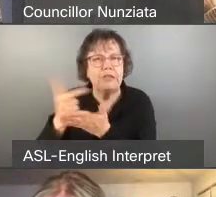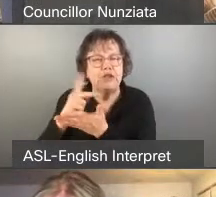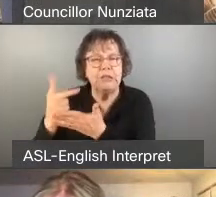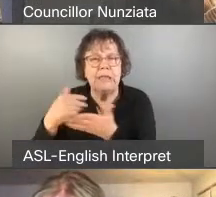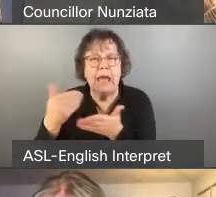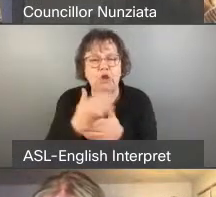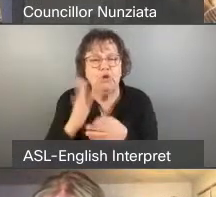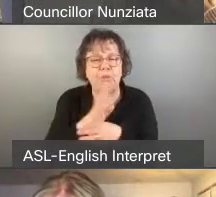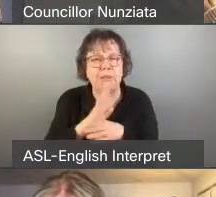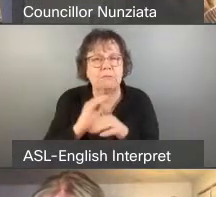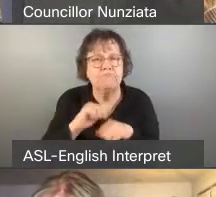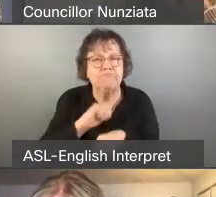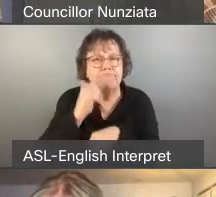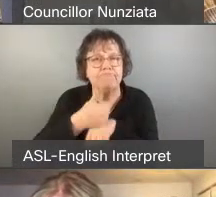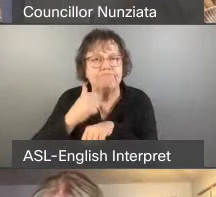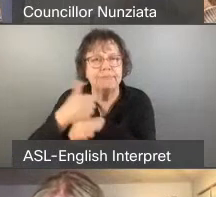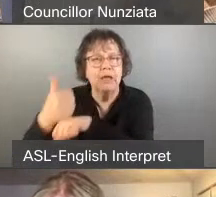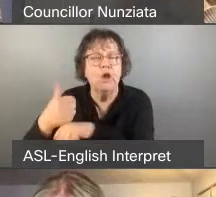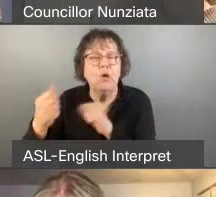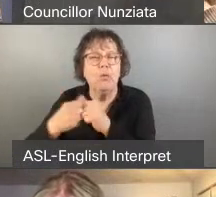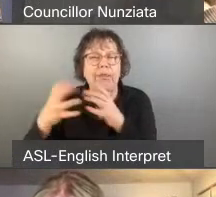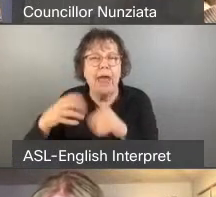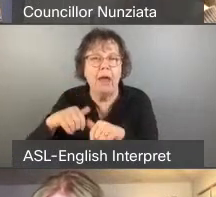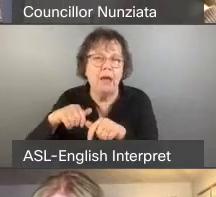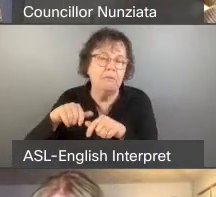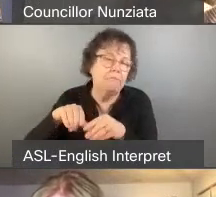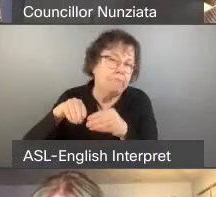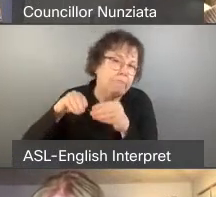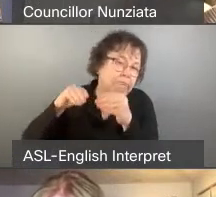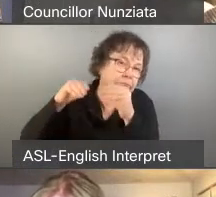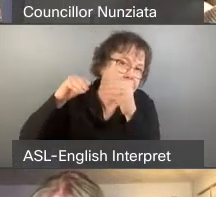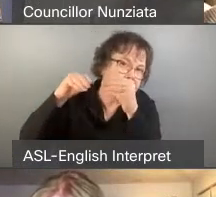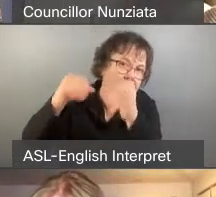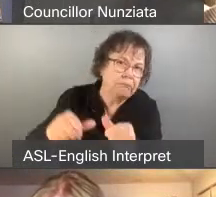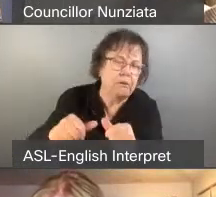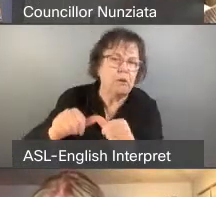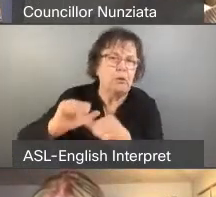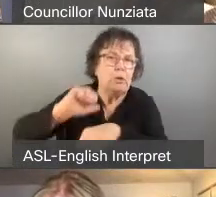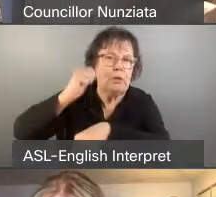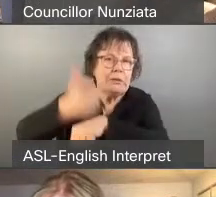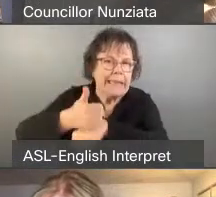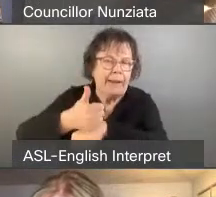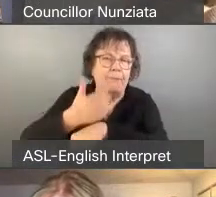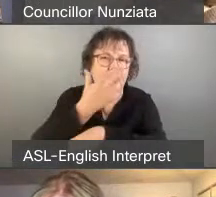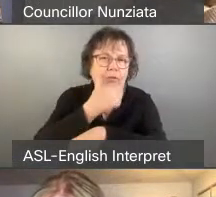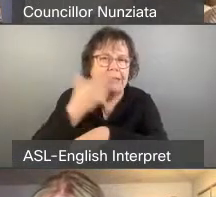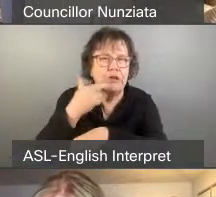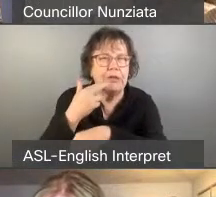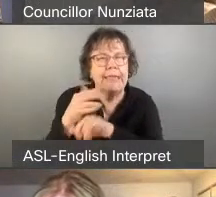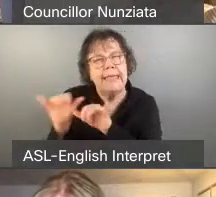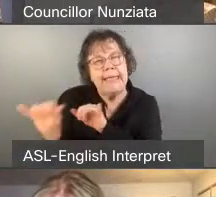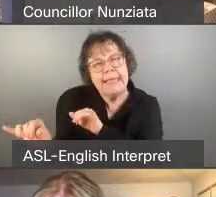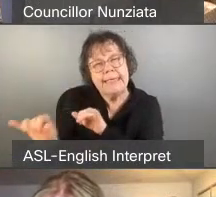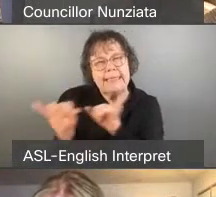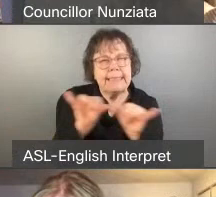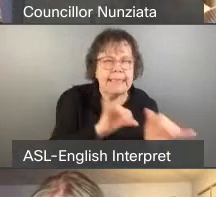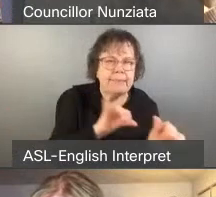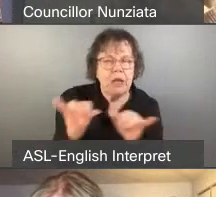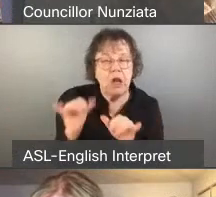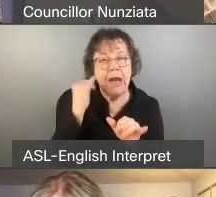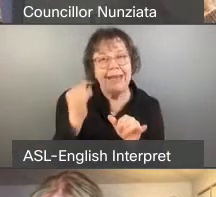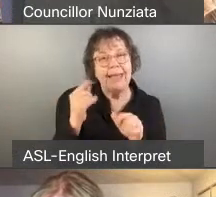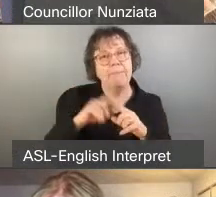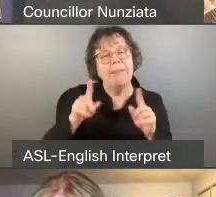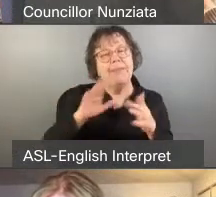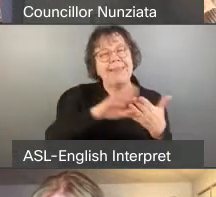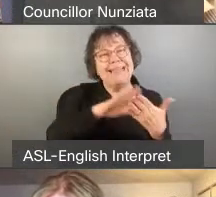start up without the massive overheads of opening a restaurant. This is a similar idea, but the city would be the landlord in